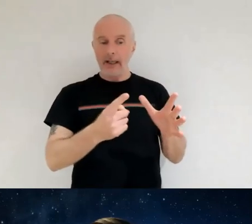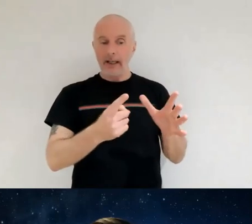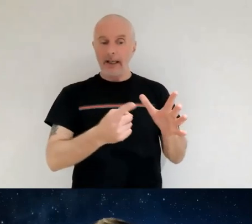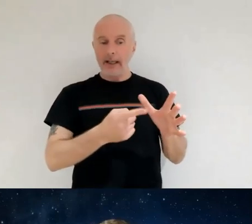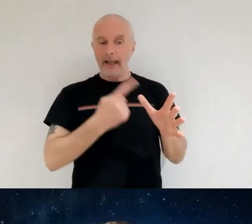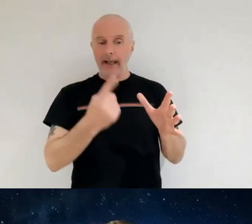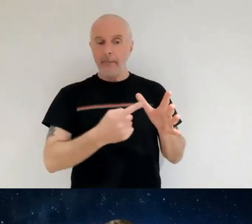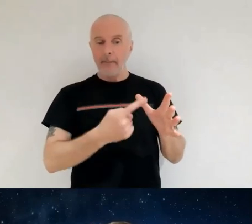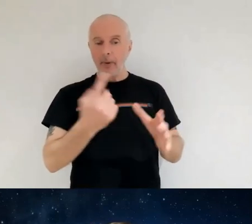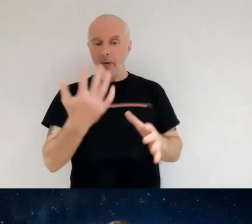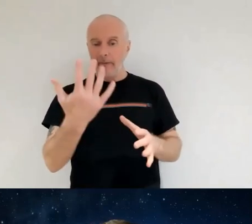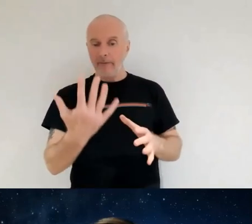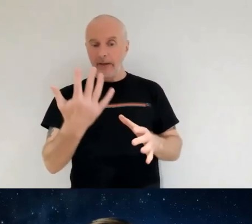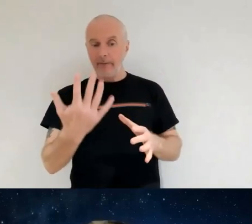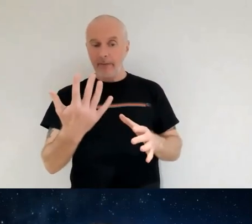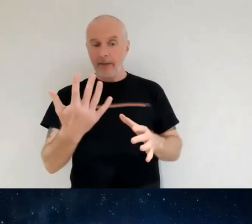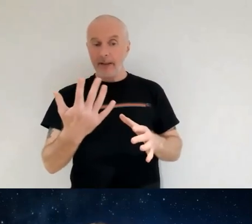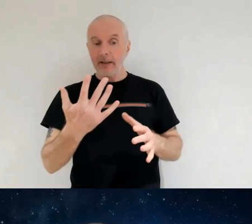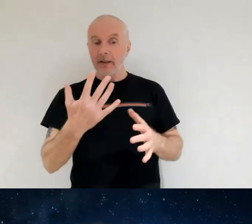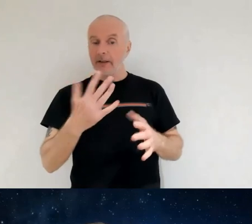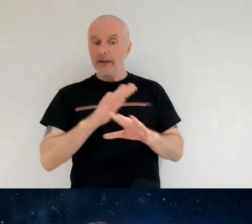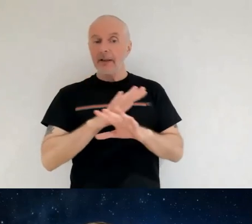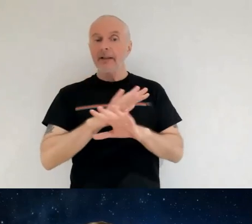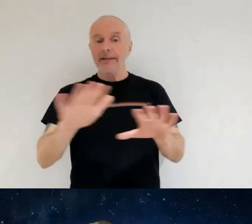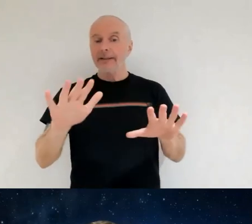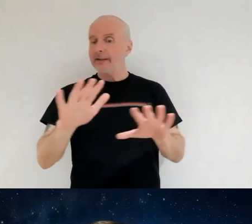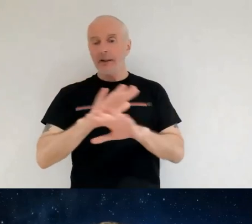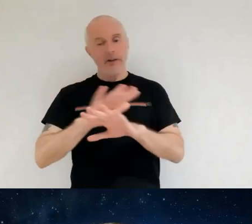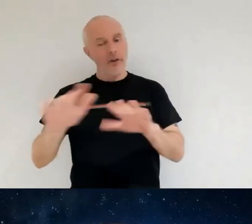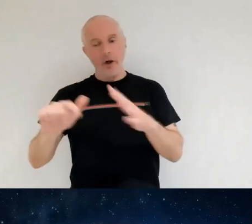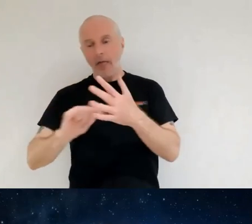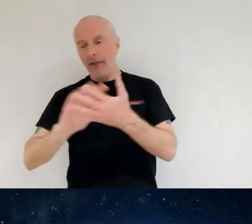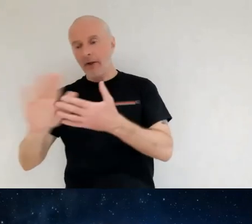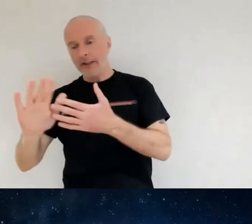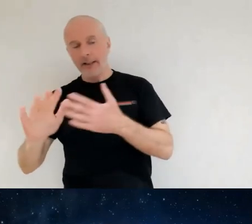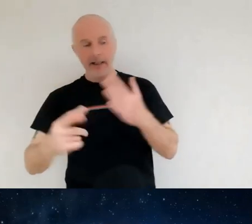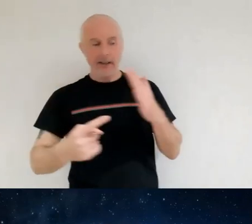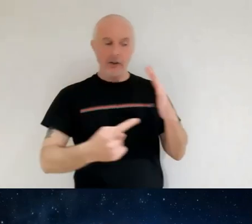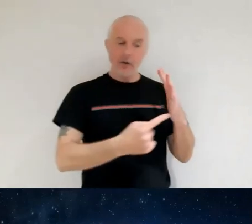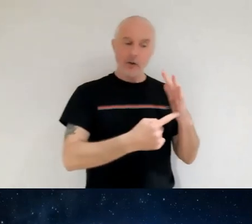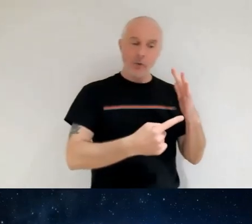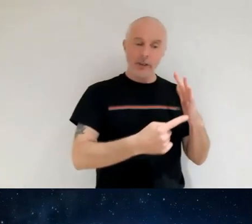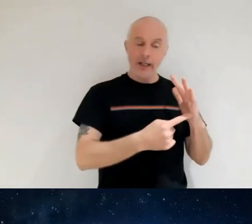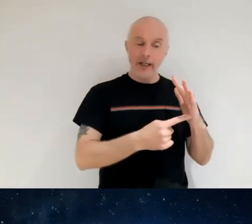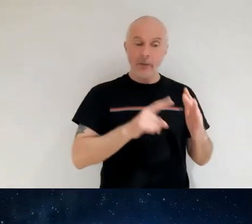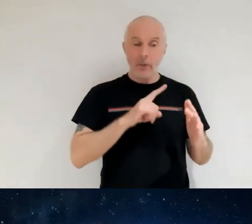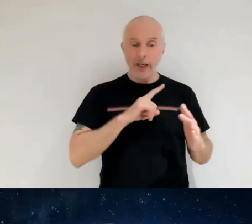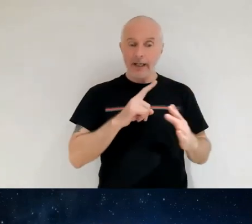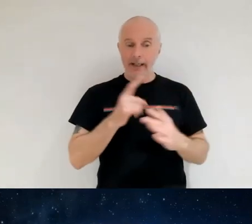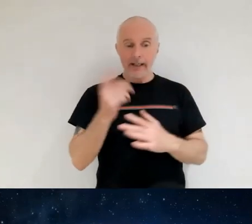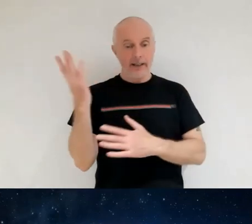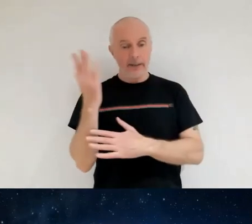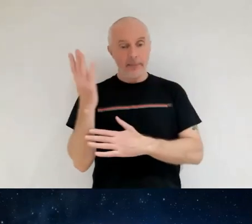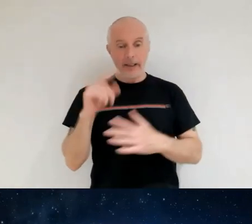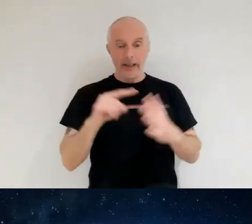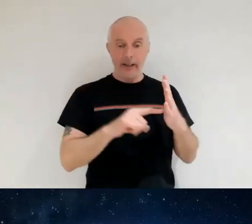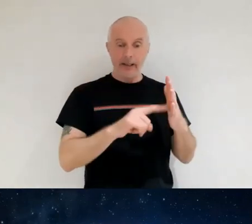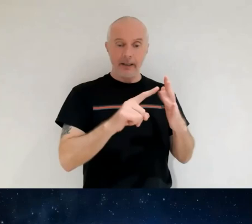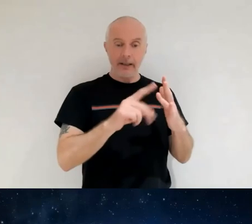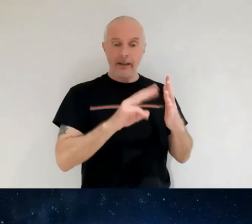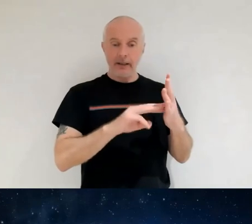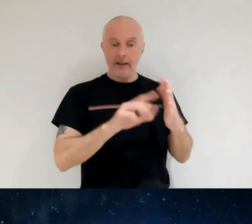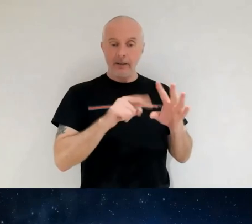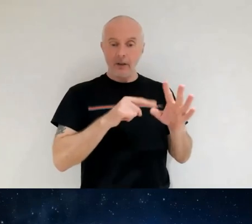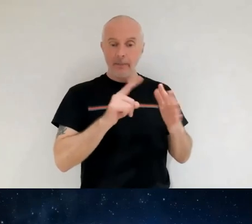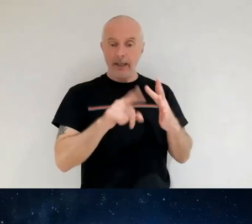now for our traditional followers that is not a thursday that is a tuesday and that's because the speaker who is tommy isaac can only